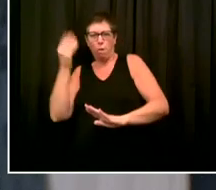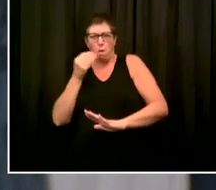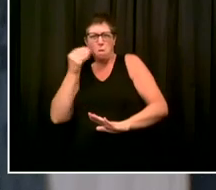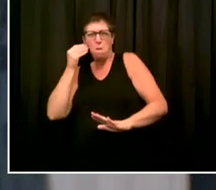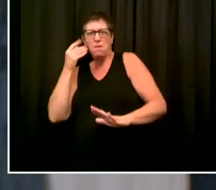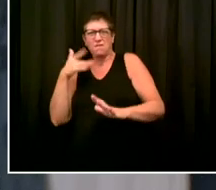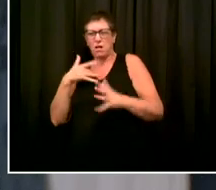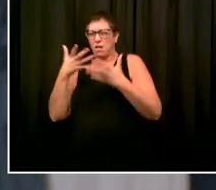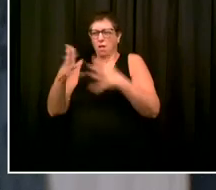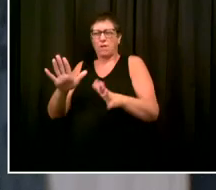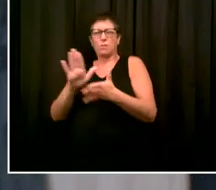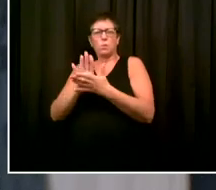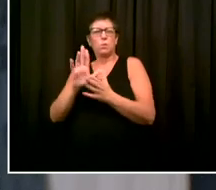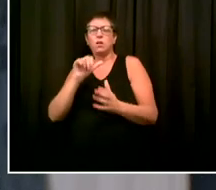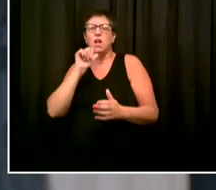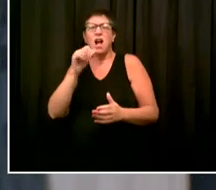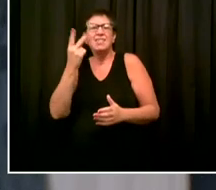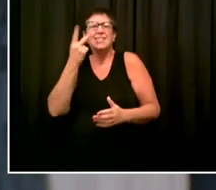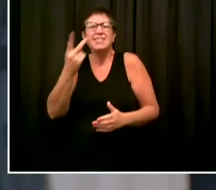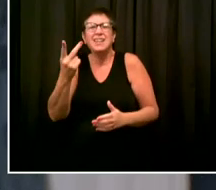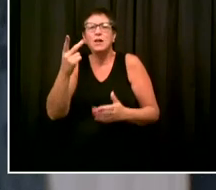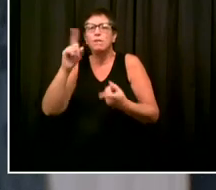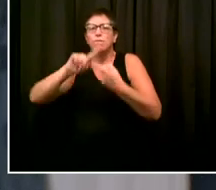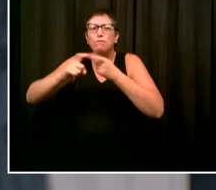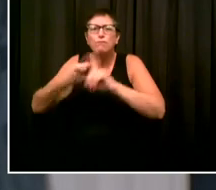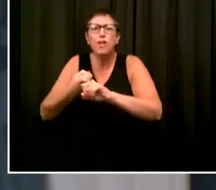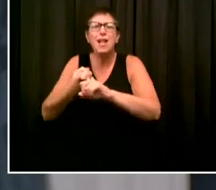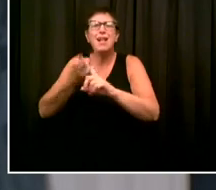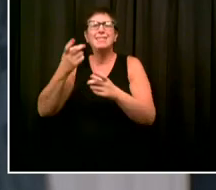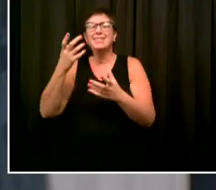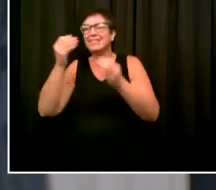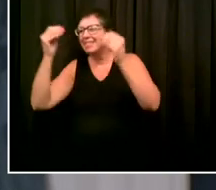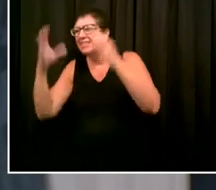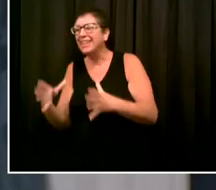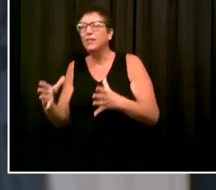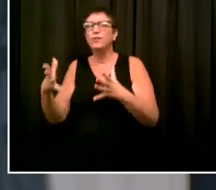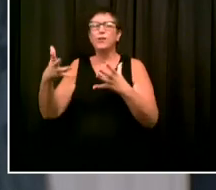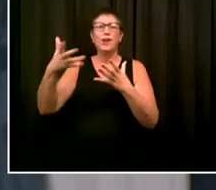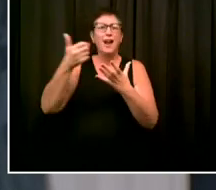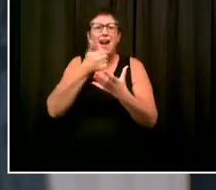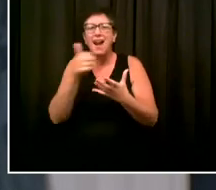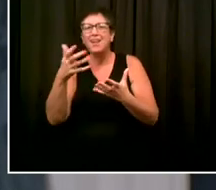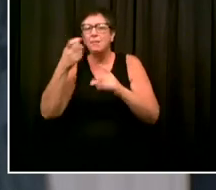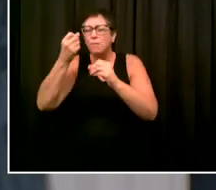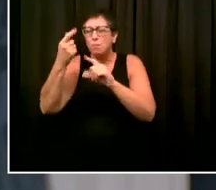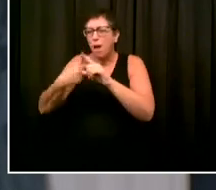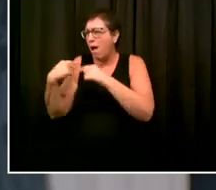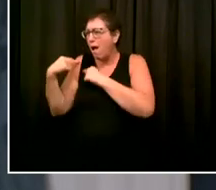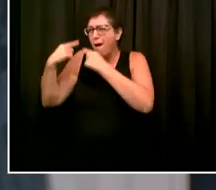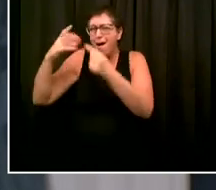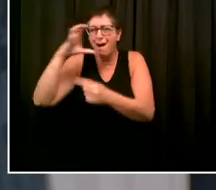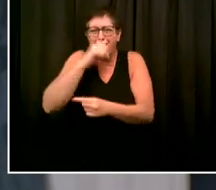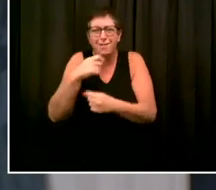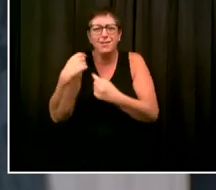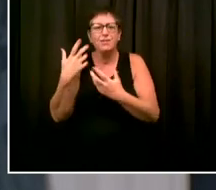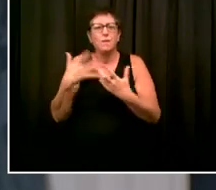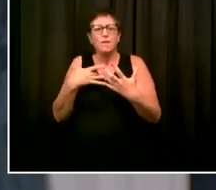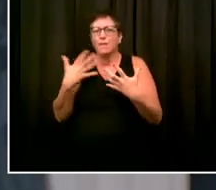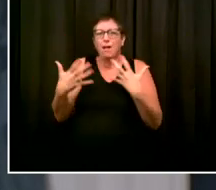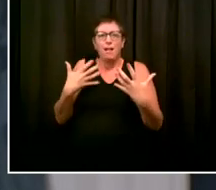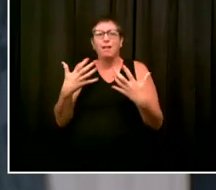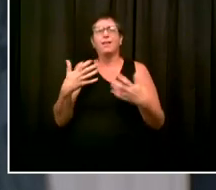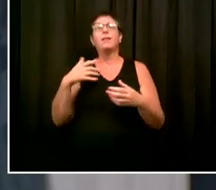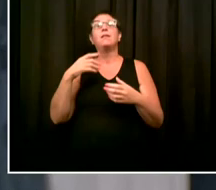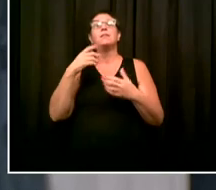in some cases probably still have some of their materials, their backpacks or a book or something at the school.